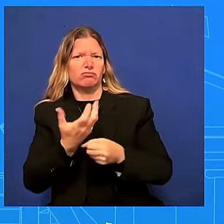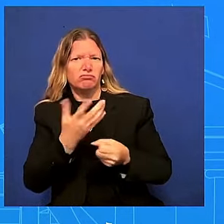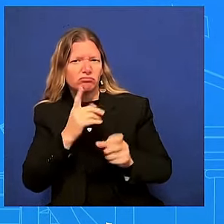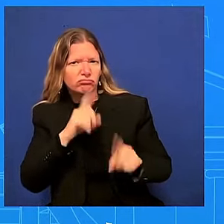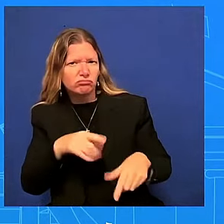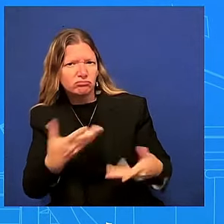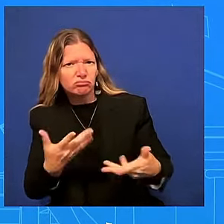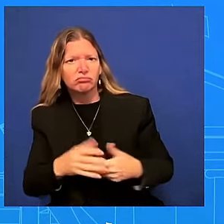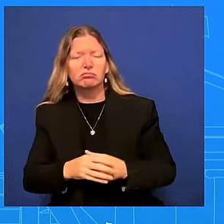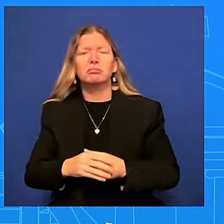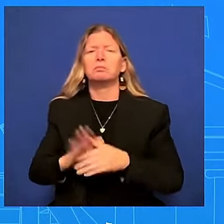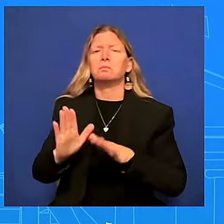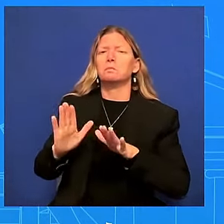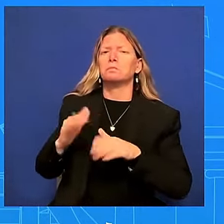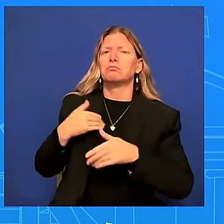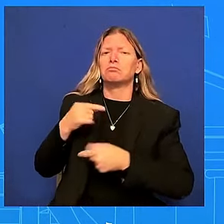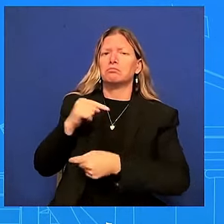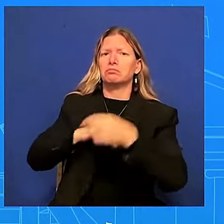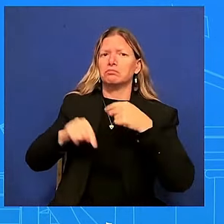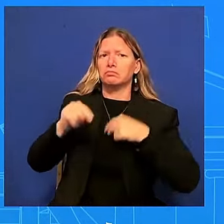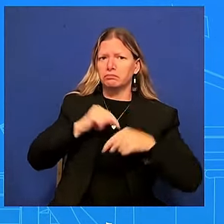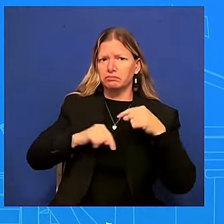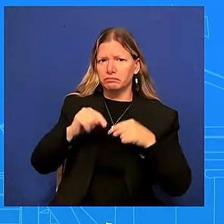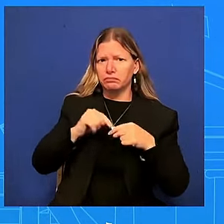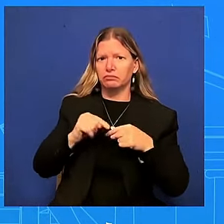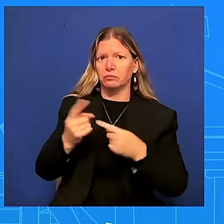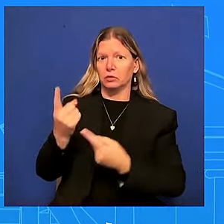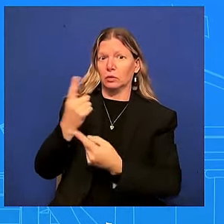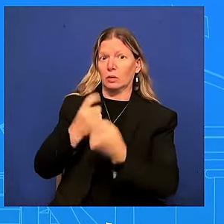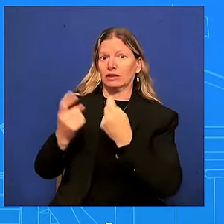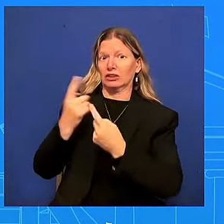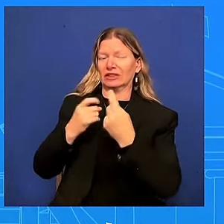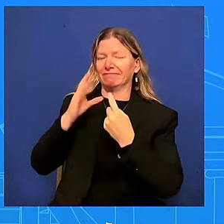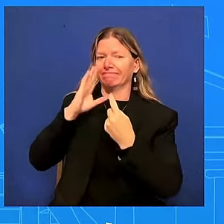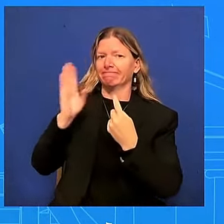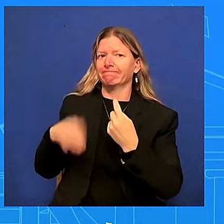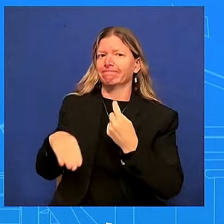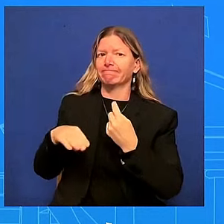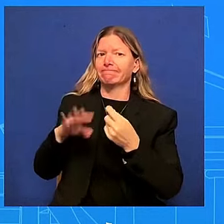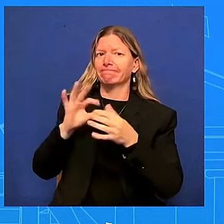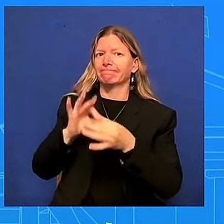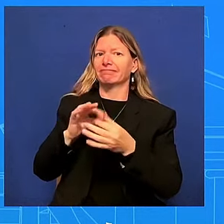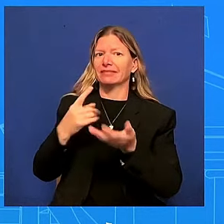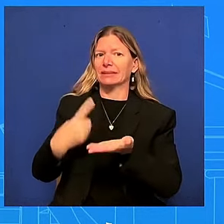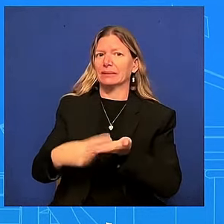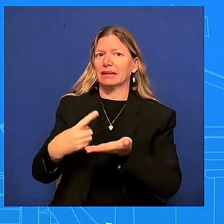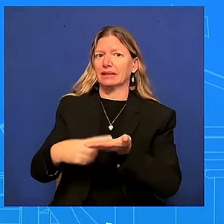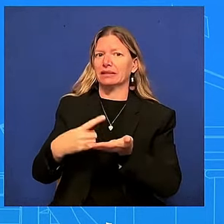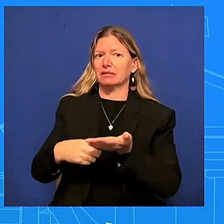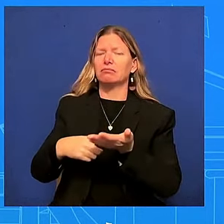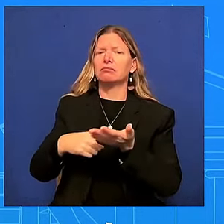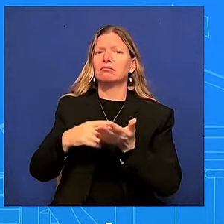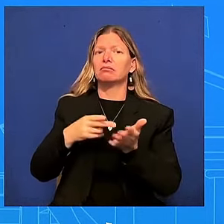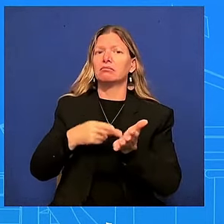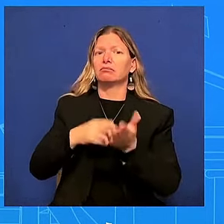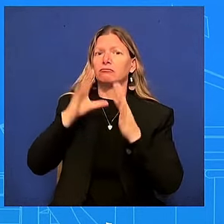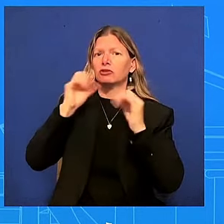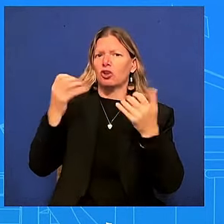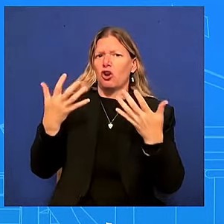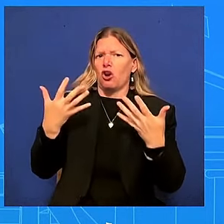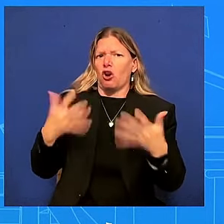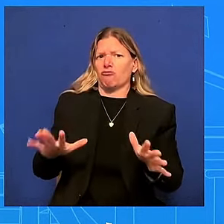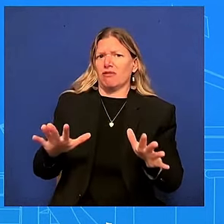in about the debate and honestly this is something that the president has addressed himself multiple times since uh this past thursday